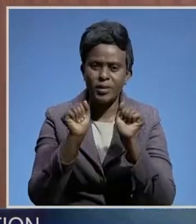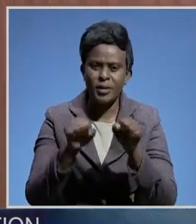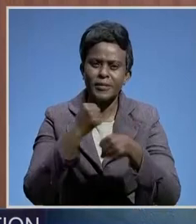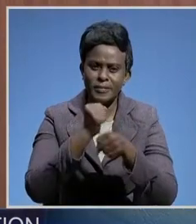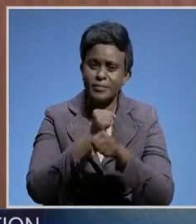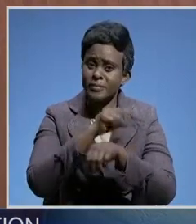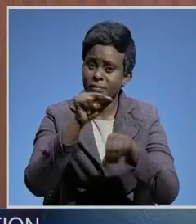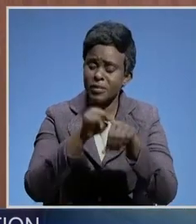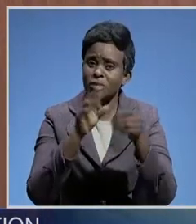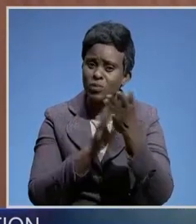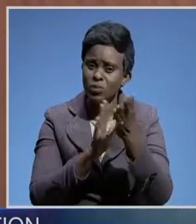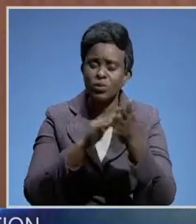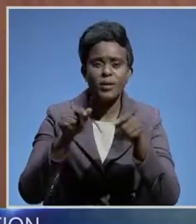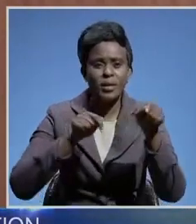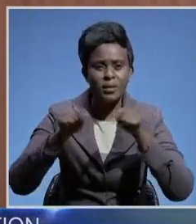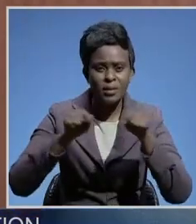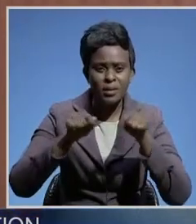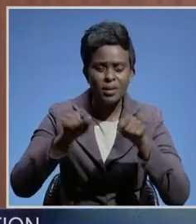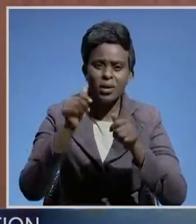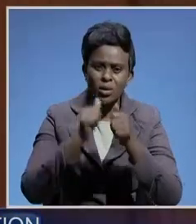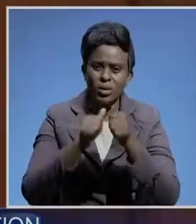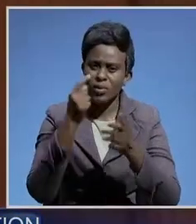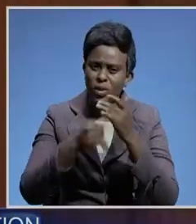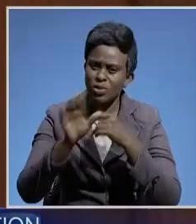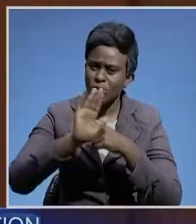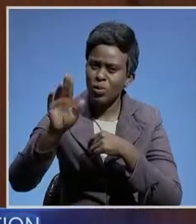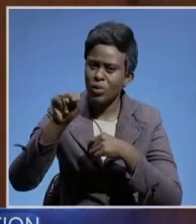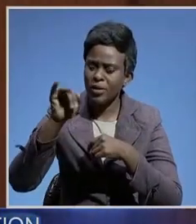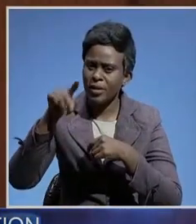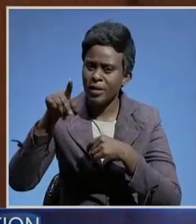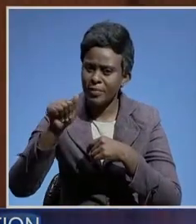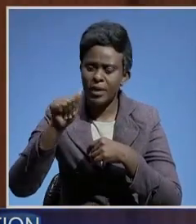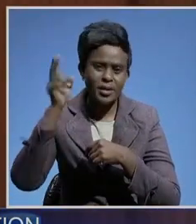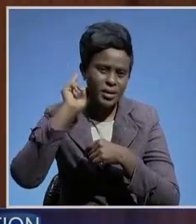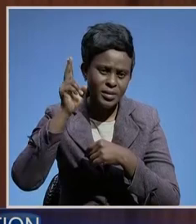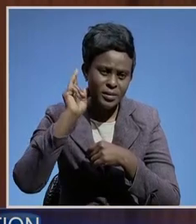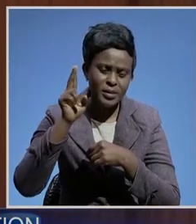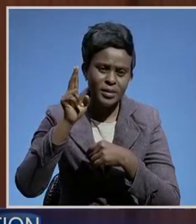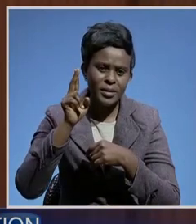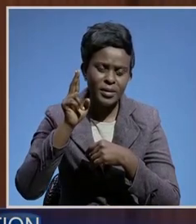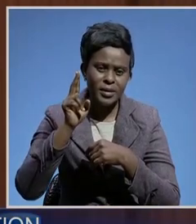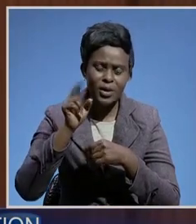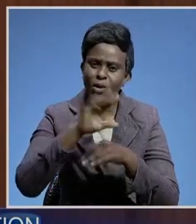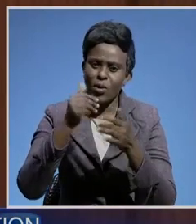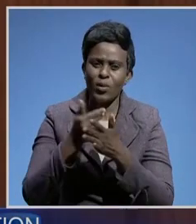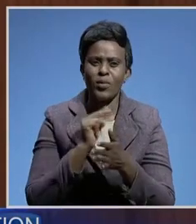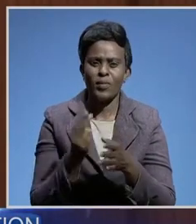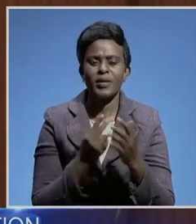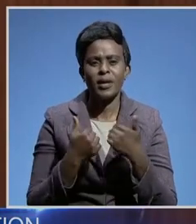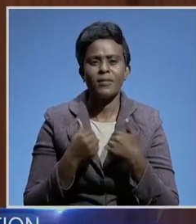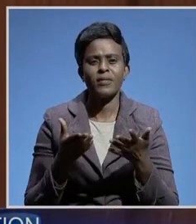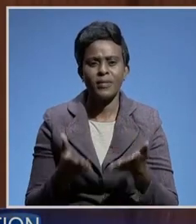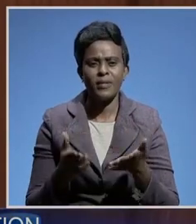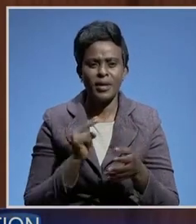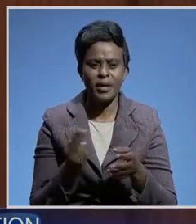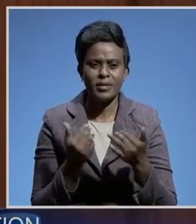School of Governance, which is a backbone of Nipah's history. I think it's no stranger to any of us here. And so we